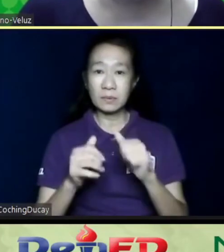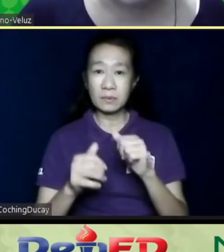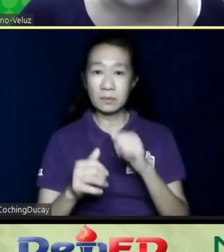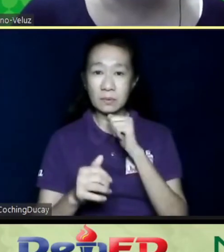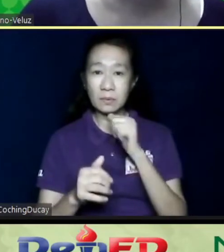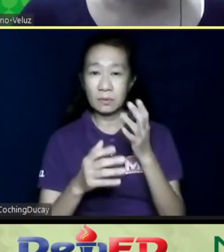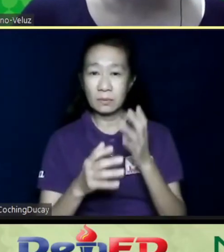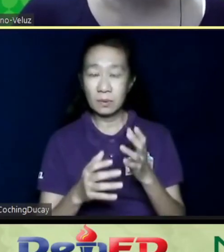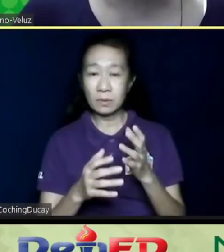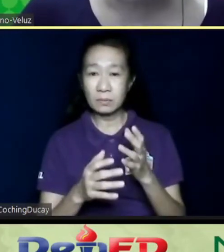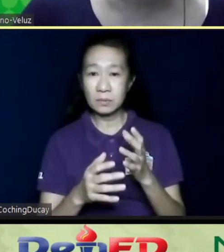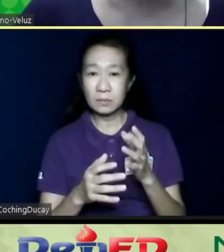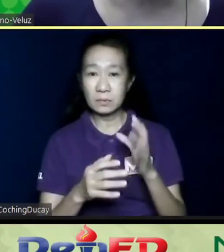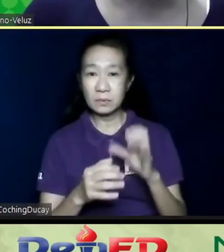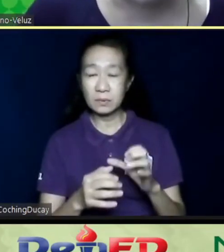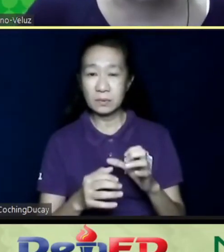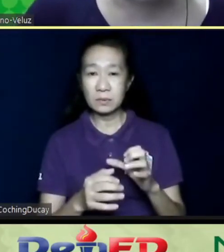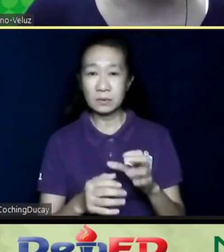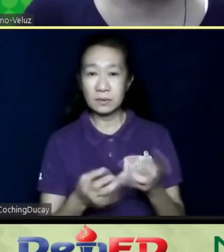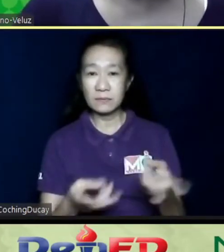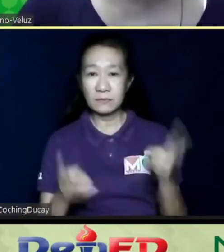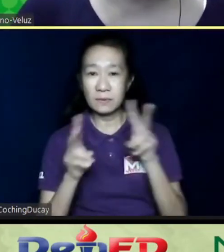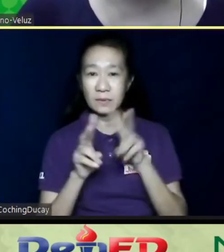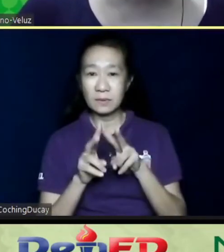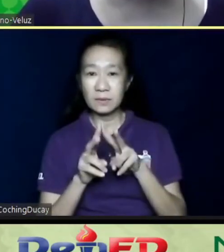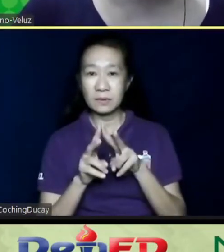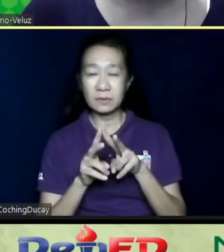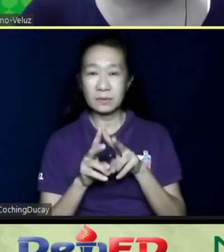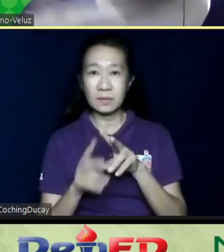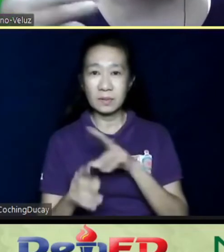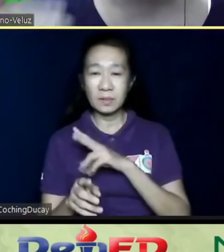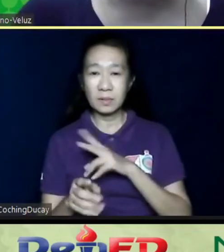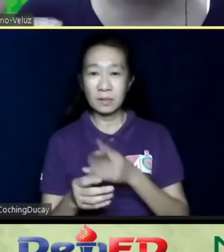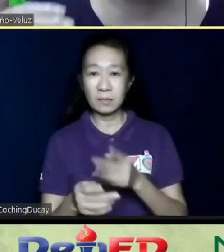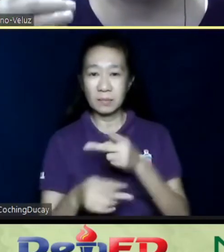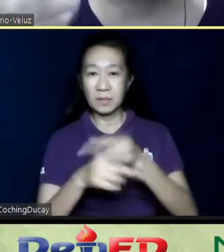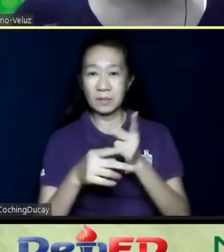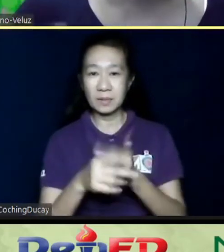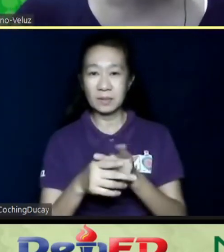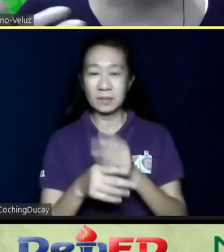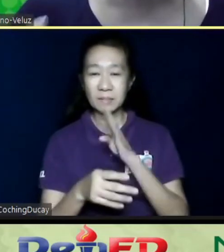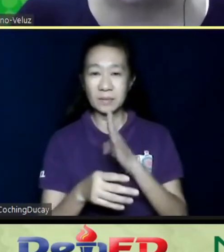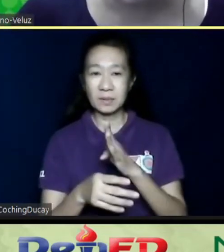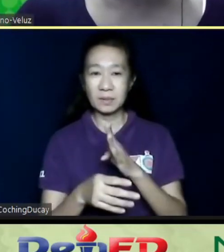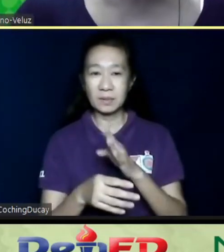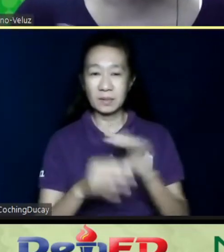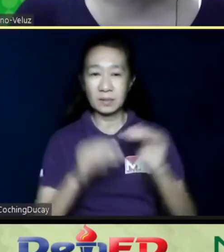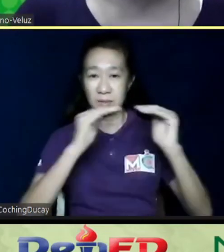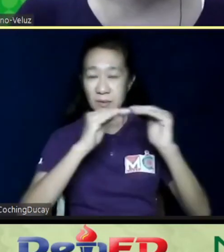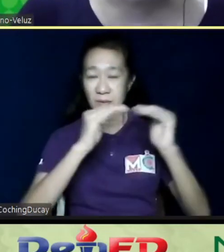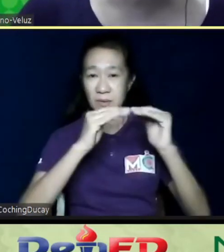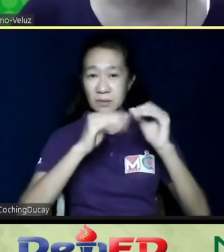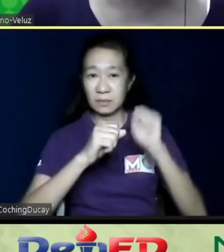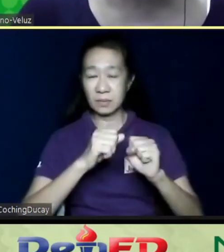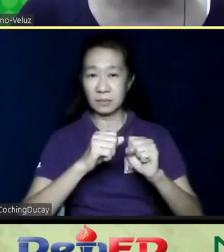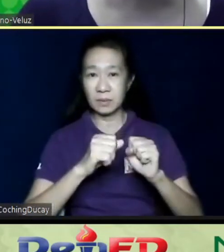They have to see the value in your items. Your products would have to be at a certain standard so that they